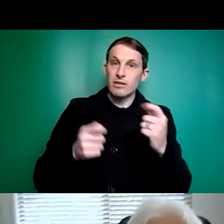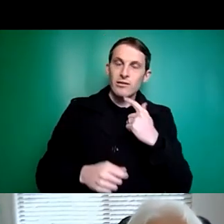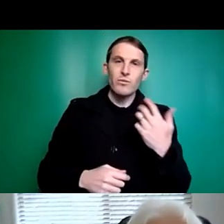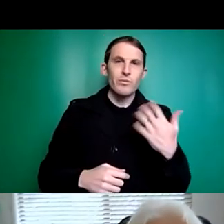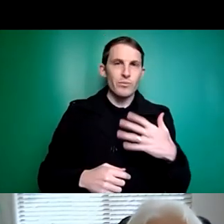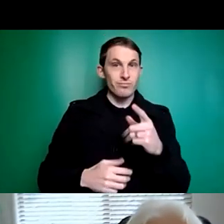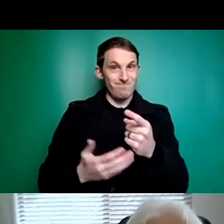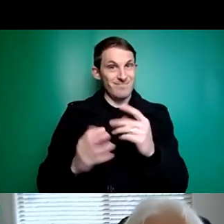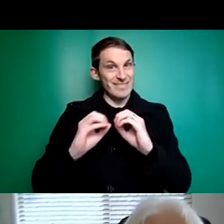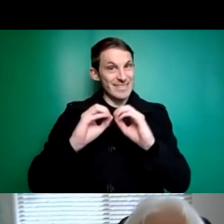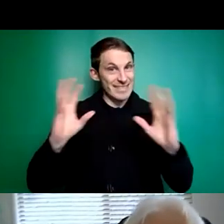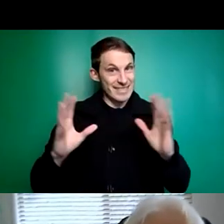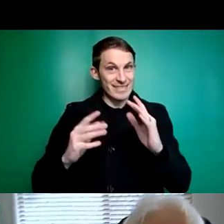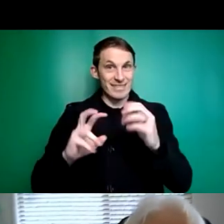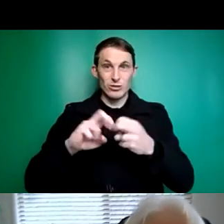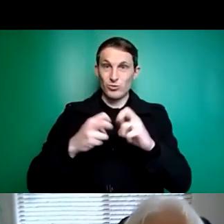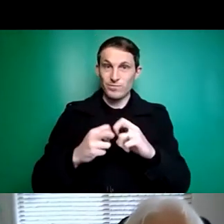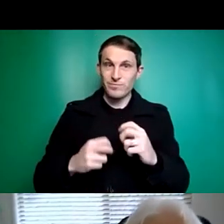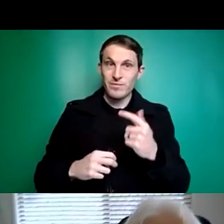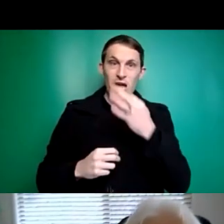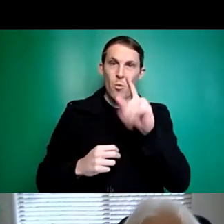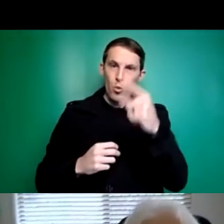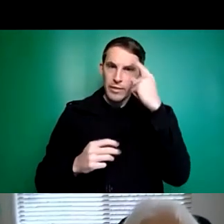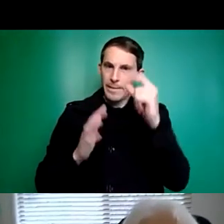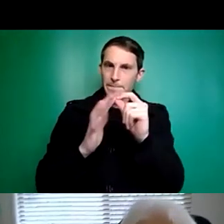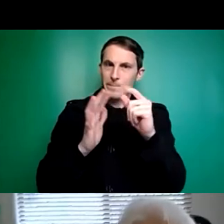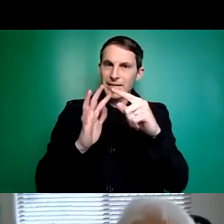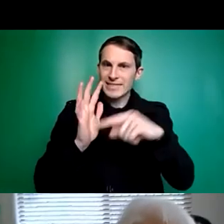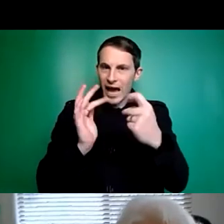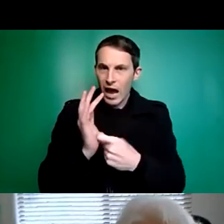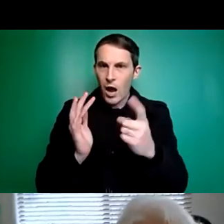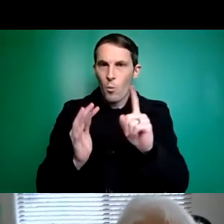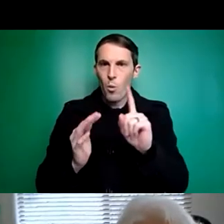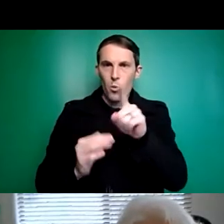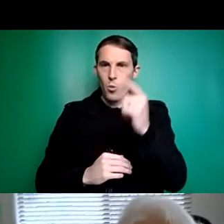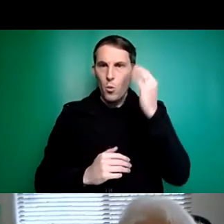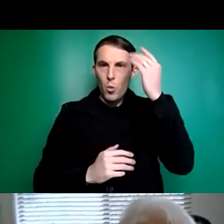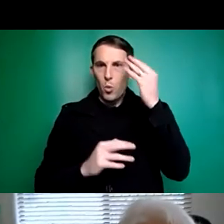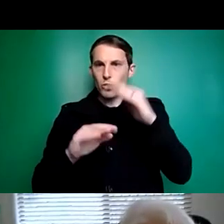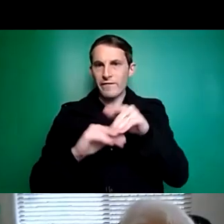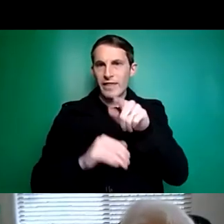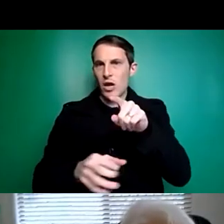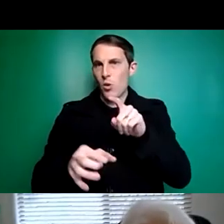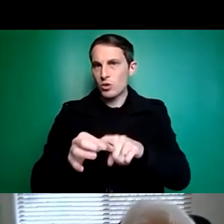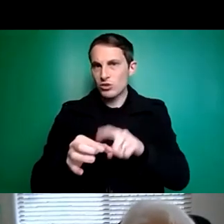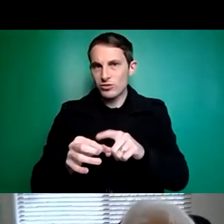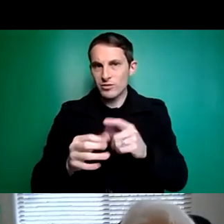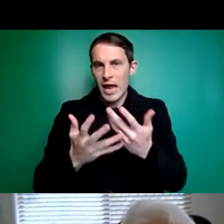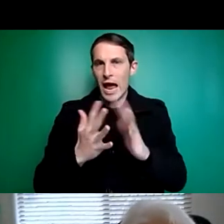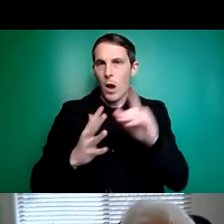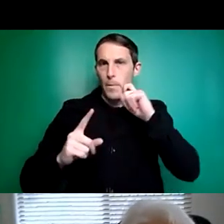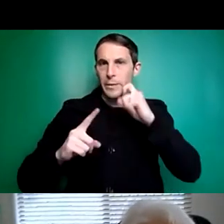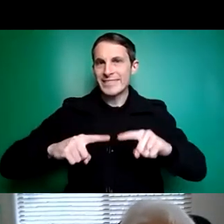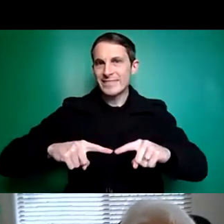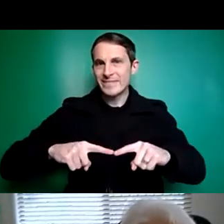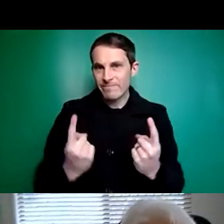the issue, isn't it? What do you think about that, Peter? What's your sort of response to that question of how it would be different if you